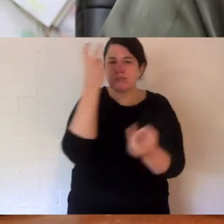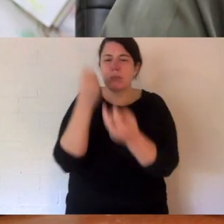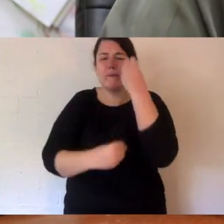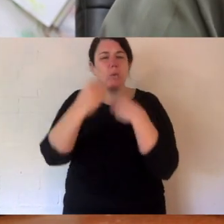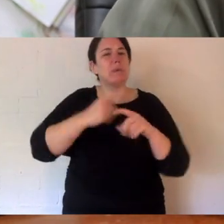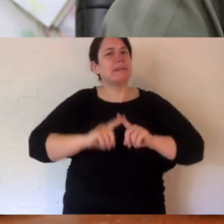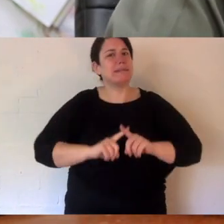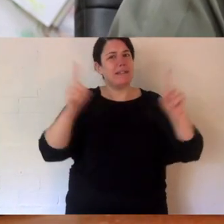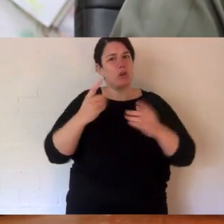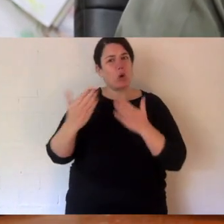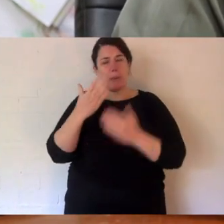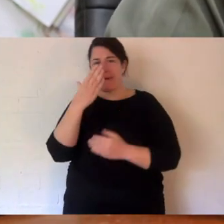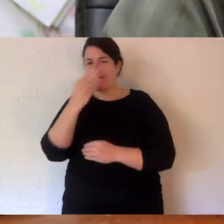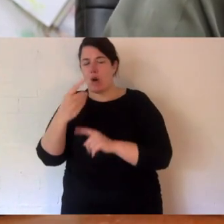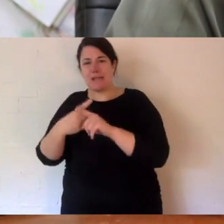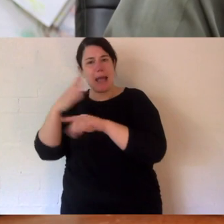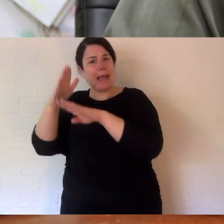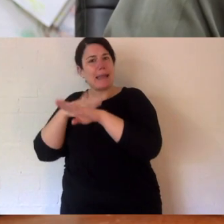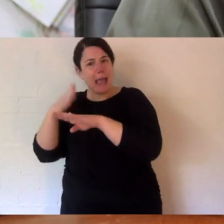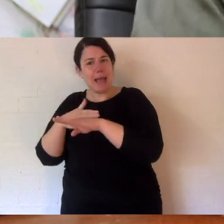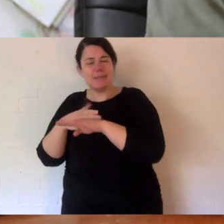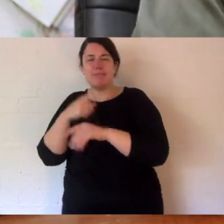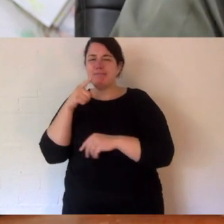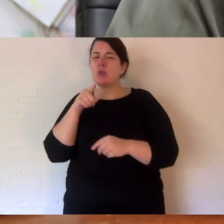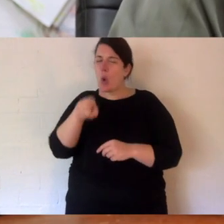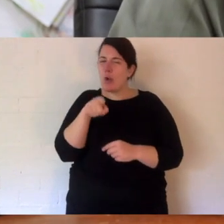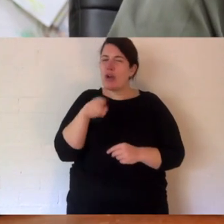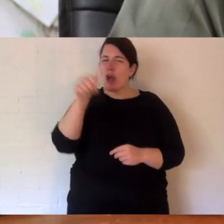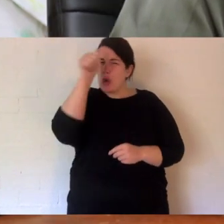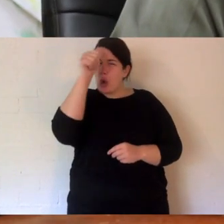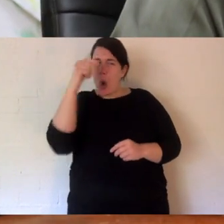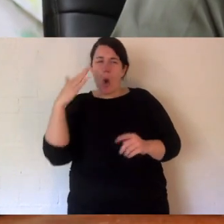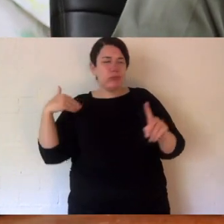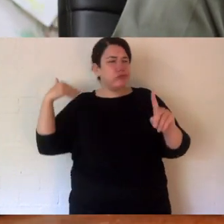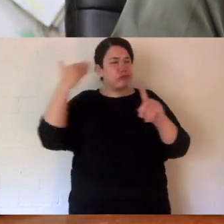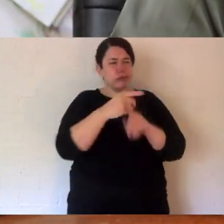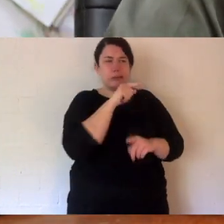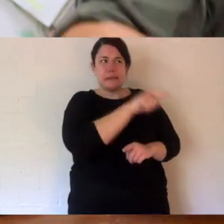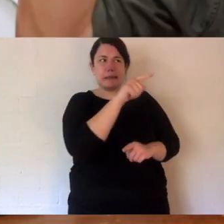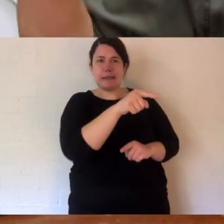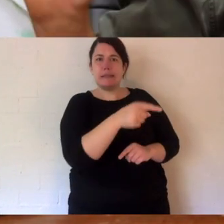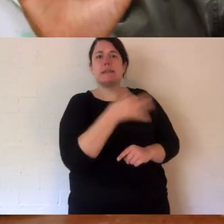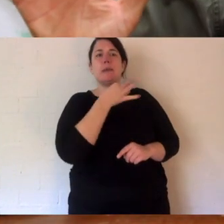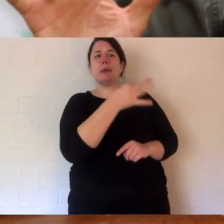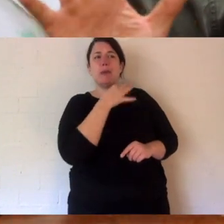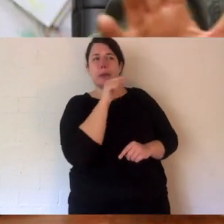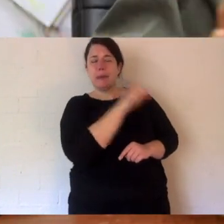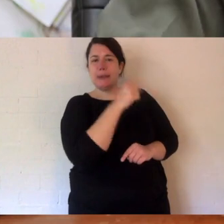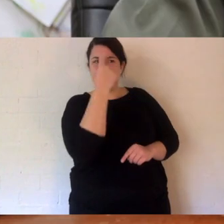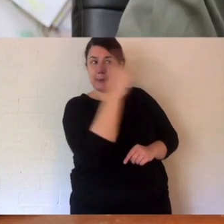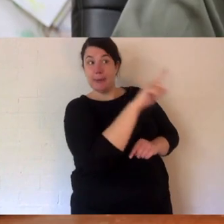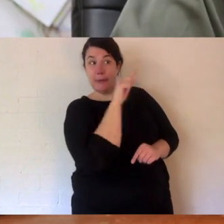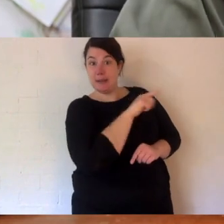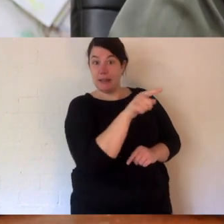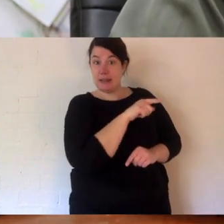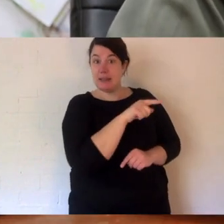differently to the feral fox and feral cat. And Ella's had to deal with devils and quolls for all of history. But the